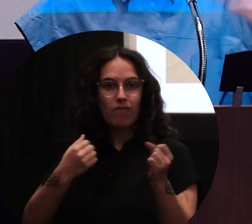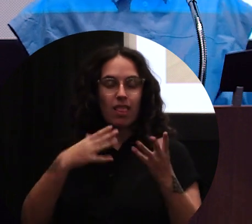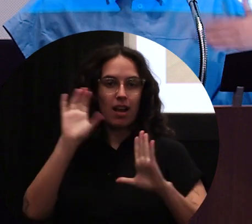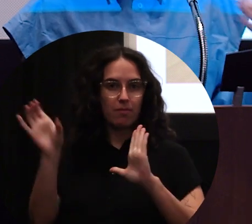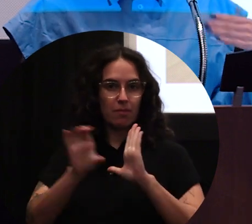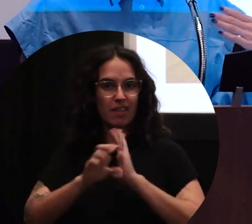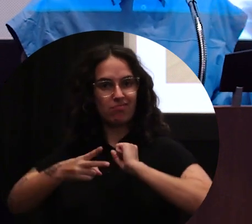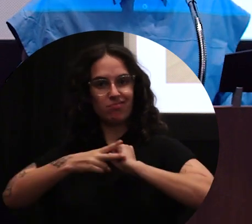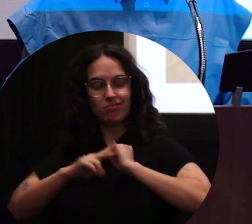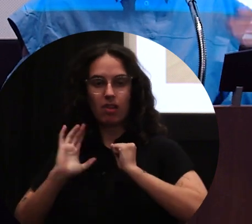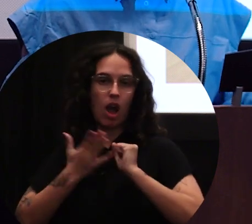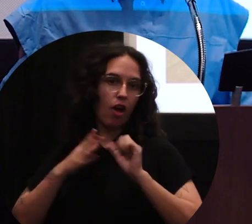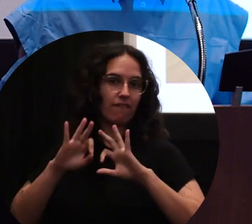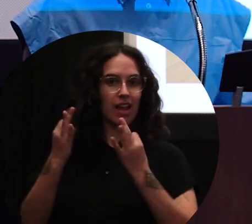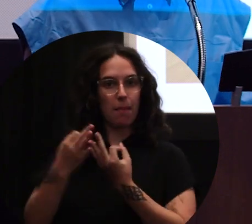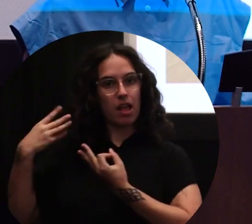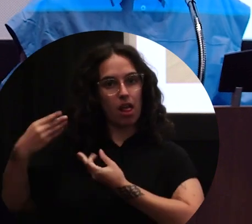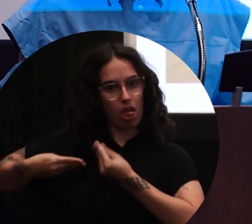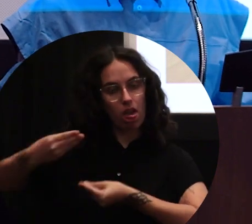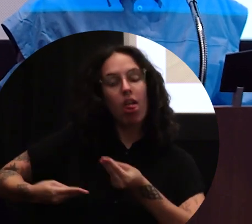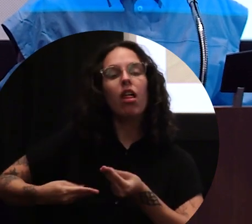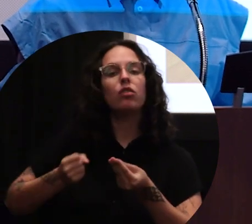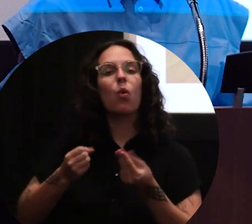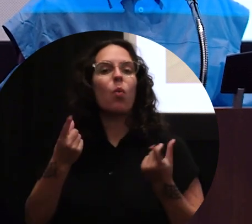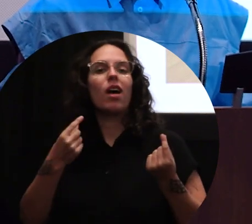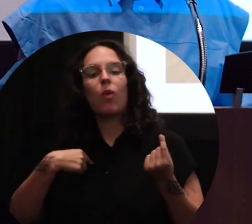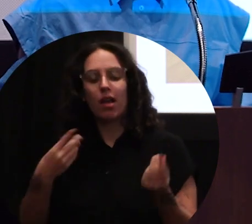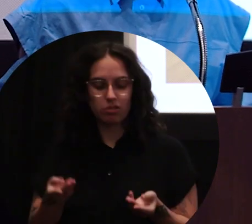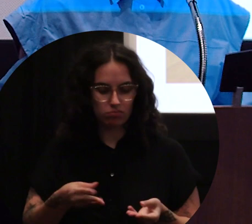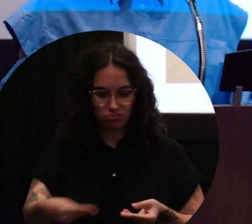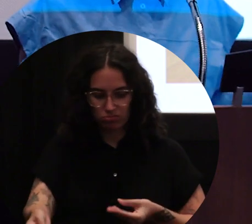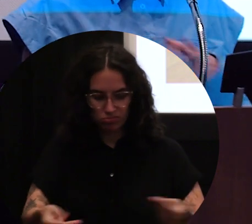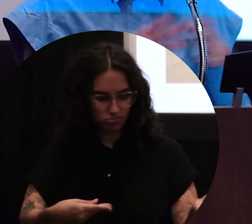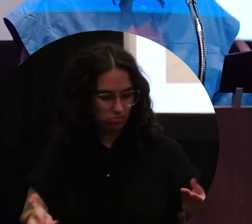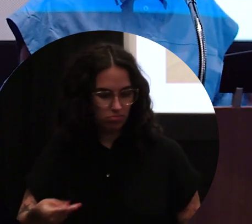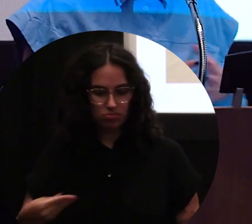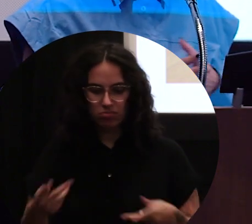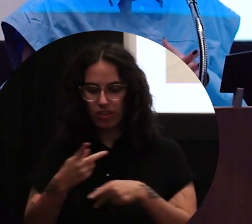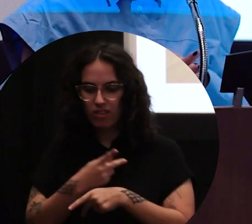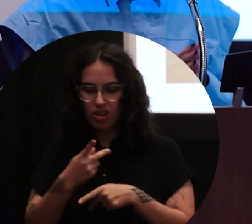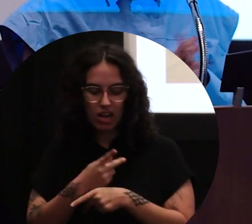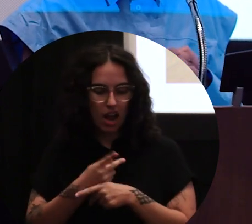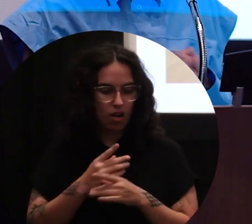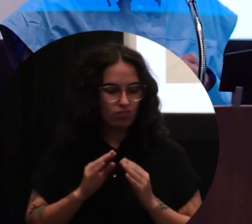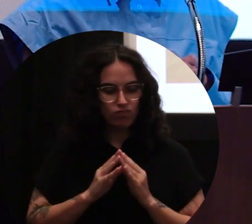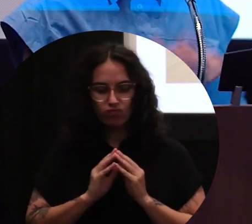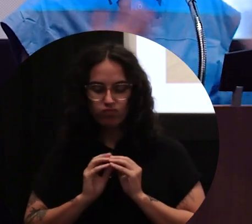years, have been going through those photographs and trying to figure out, I mean, they're really beautifully